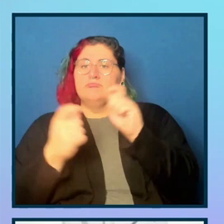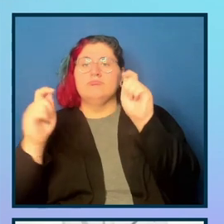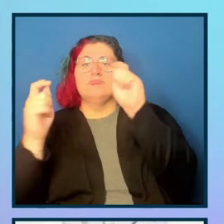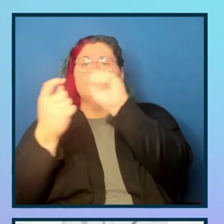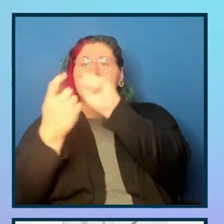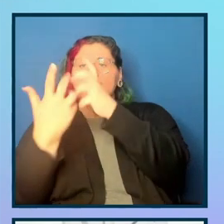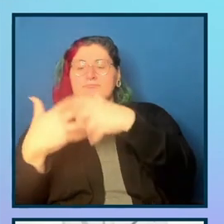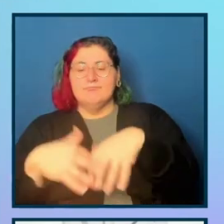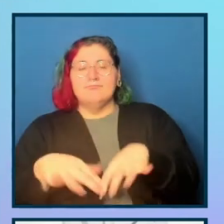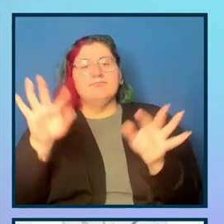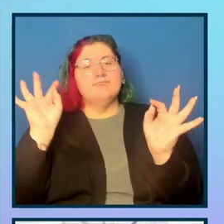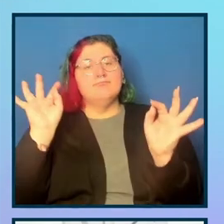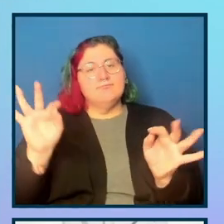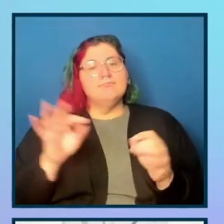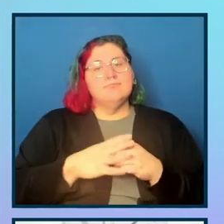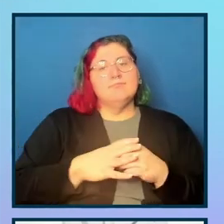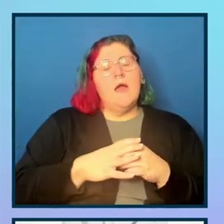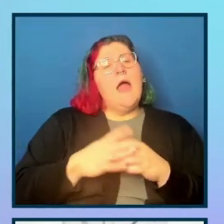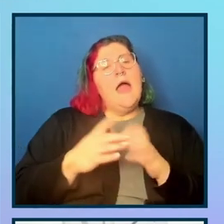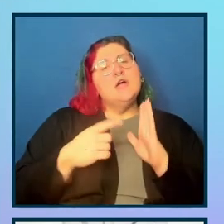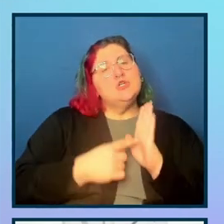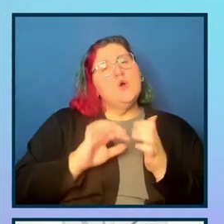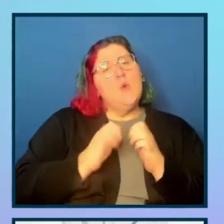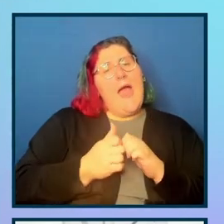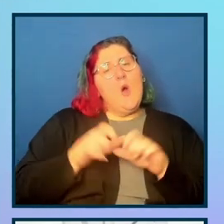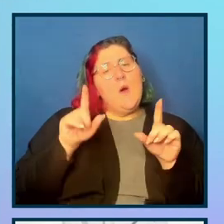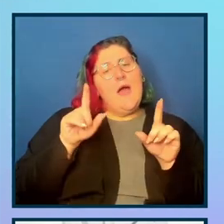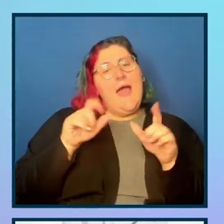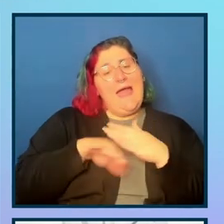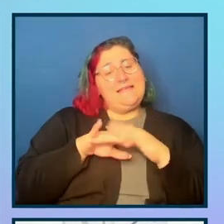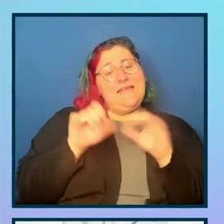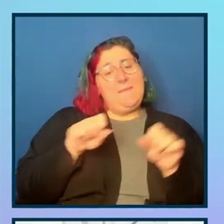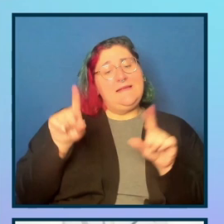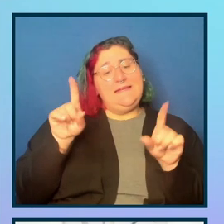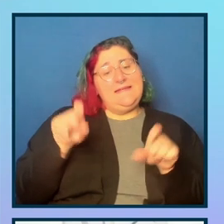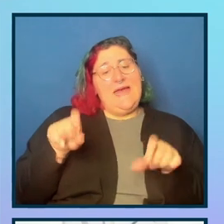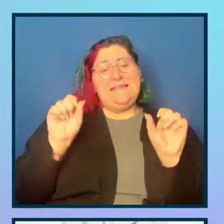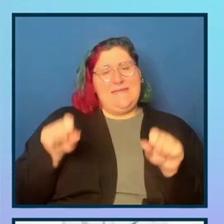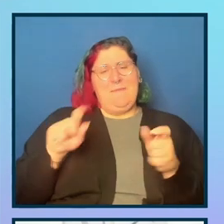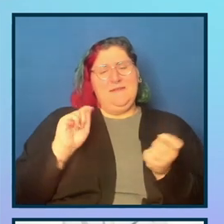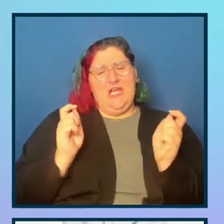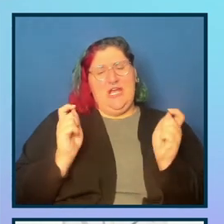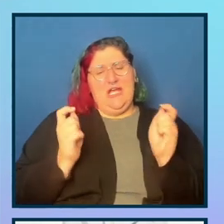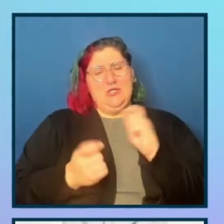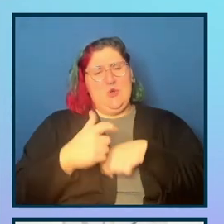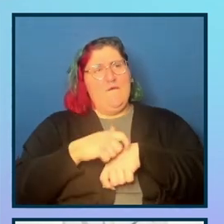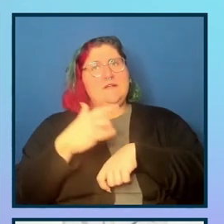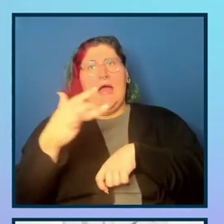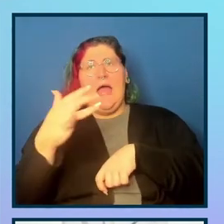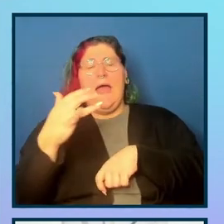showing you how accessibility tests can be refined over time as you learn from the feedback loops provided by AXE DevTools.